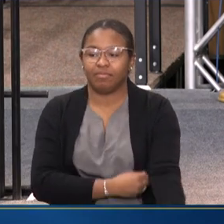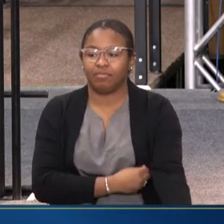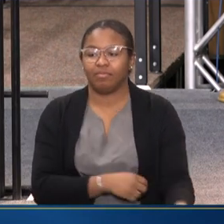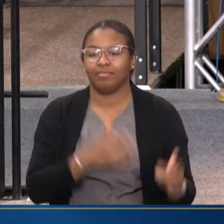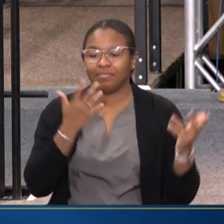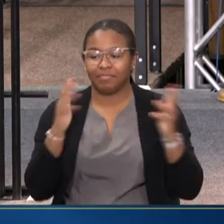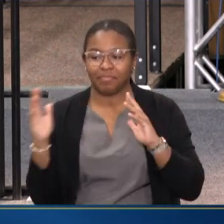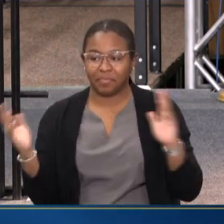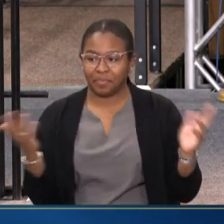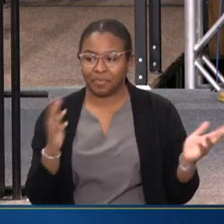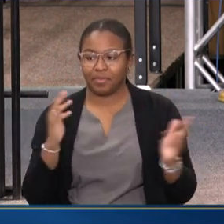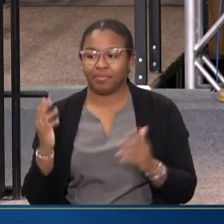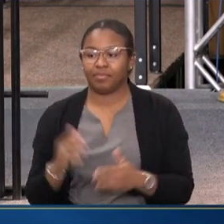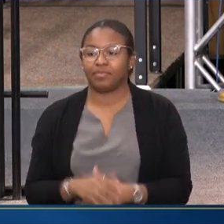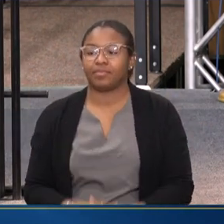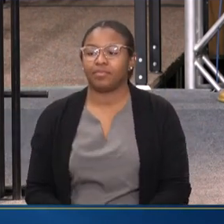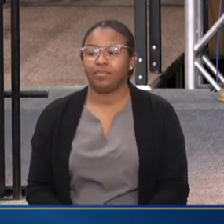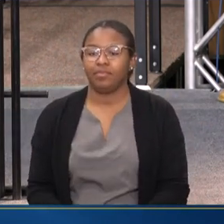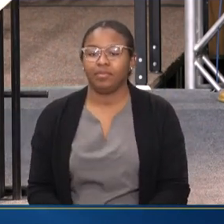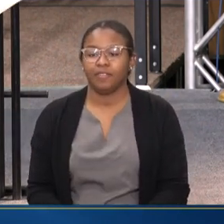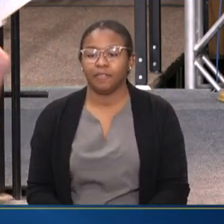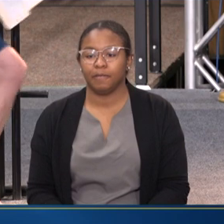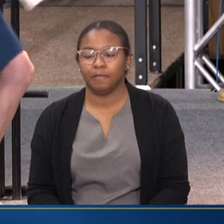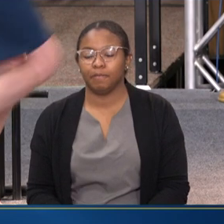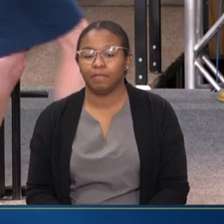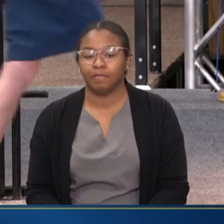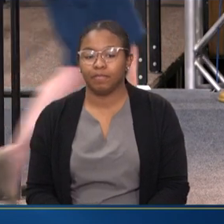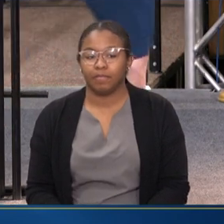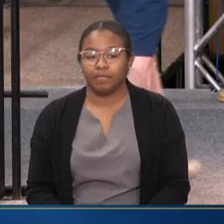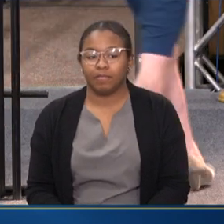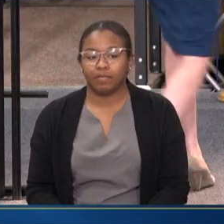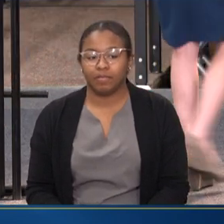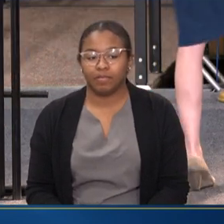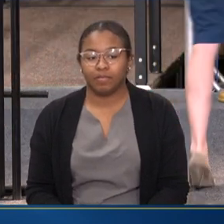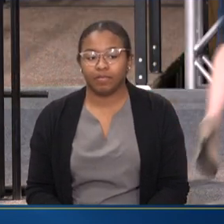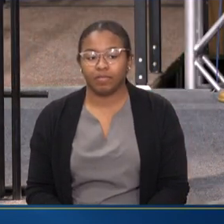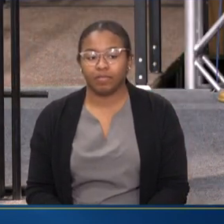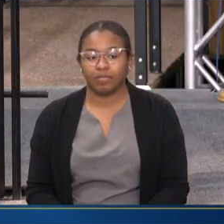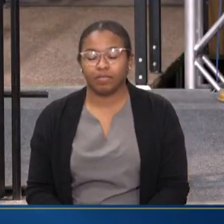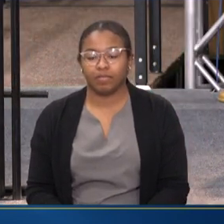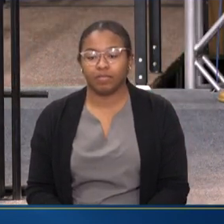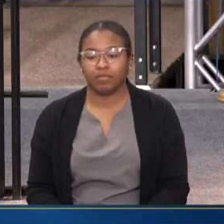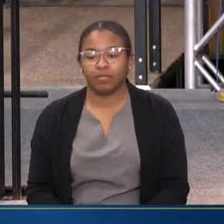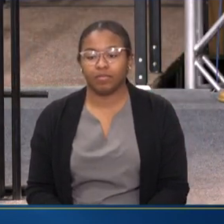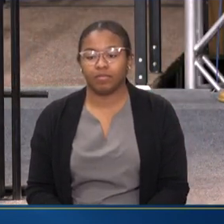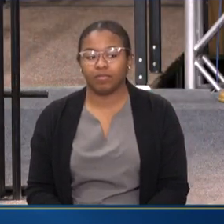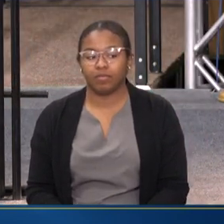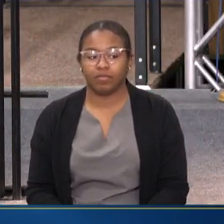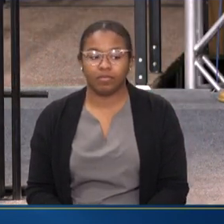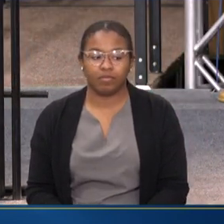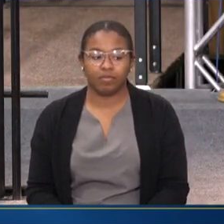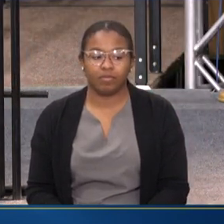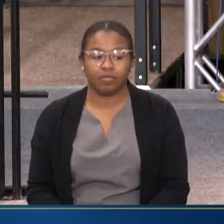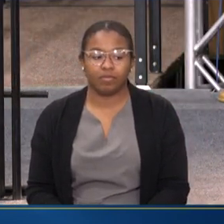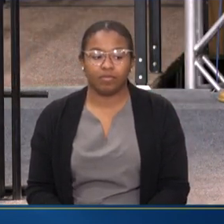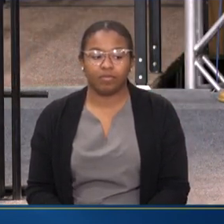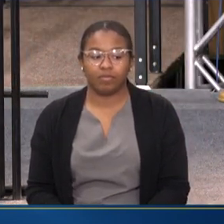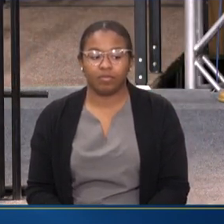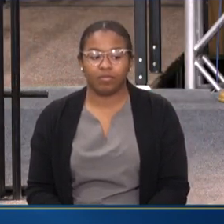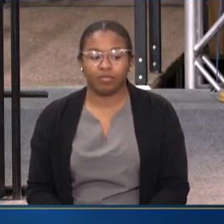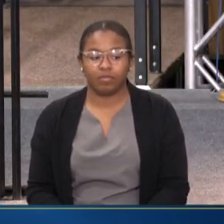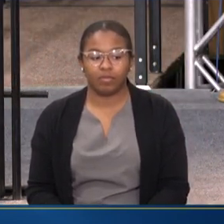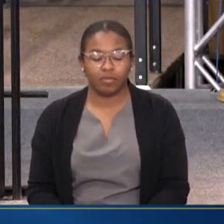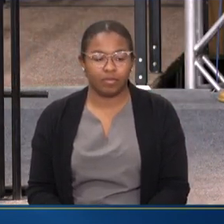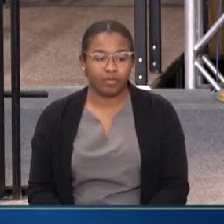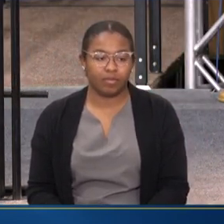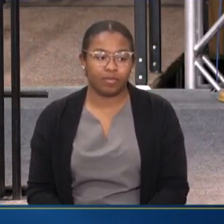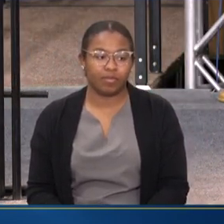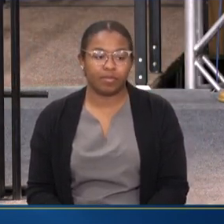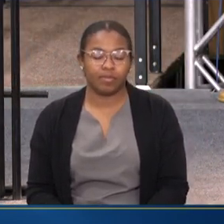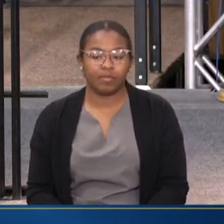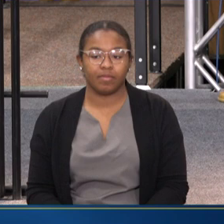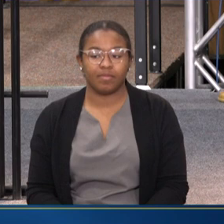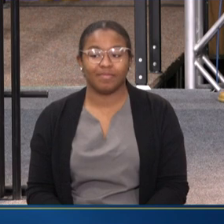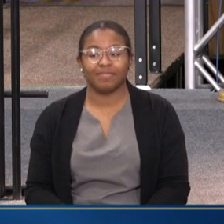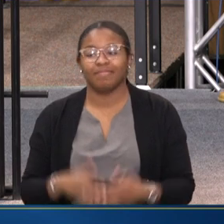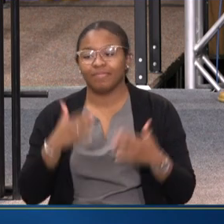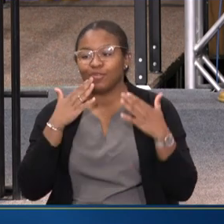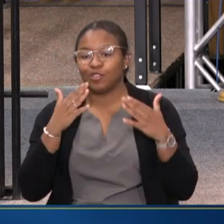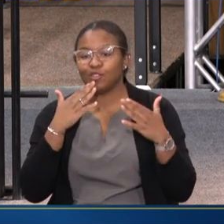Thanks